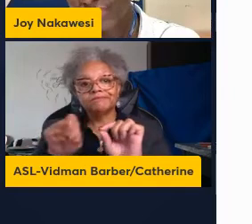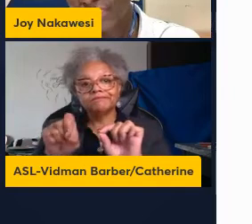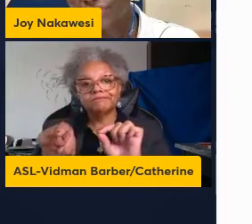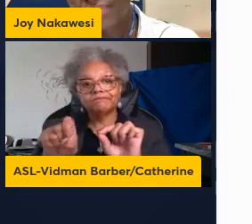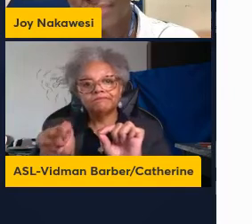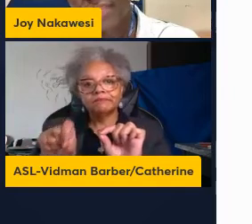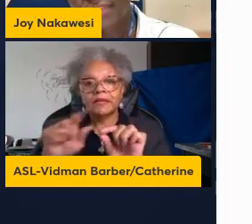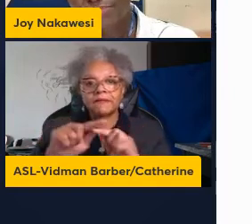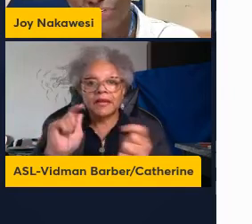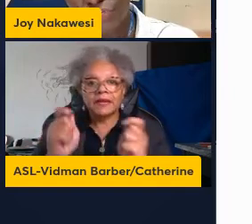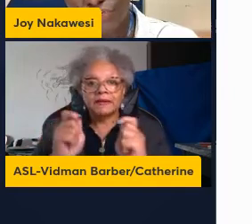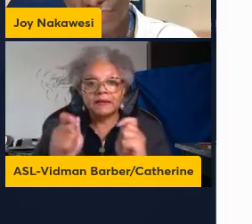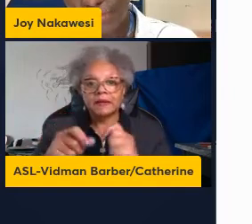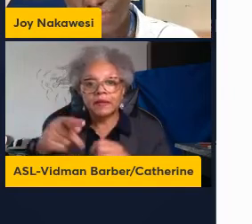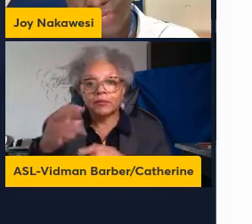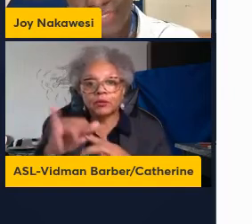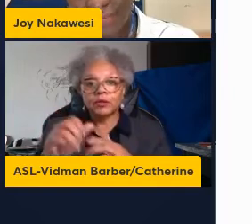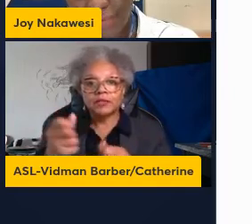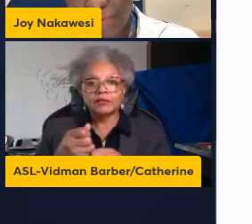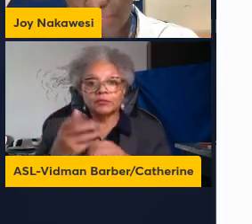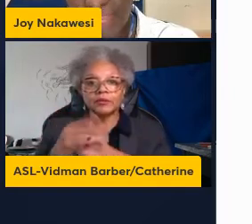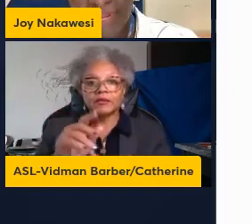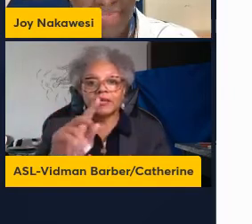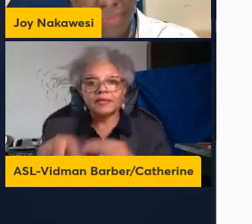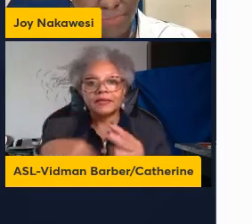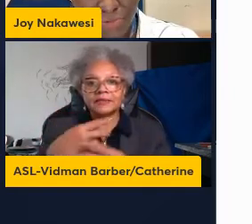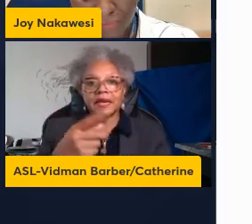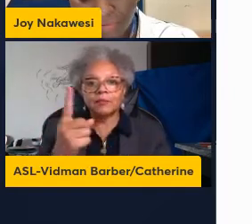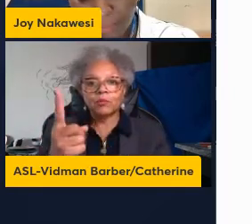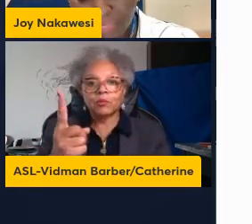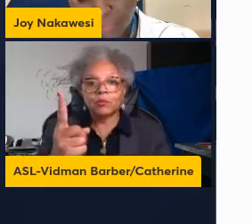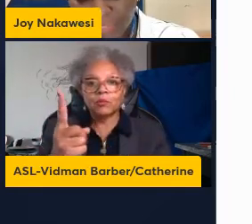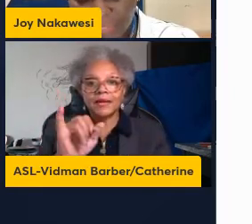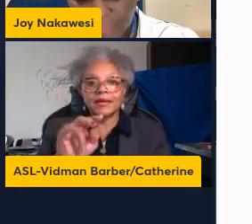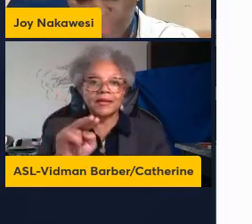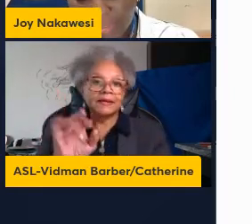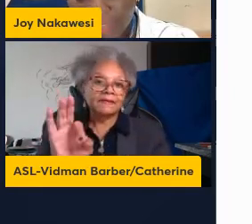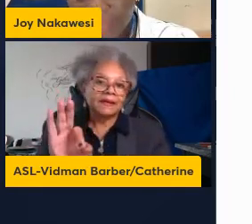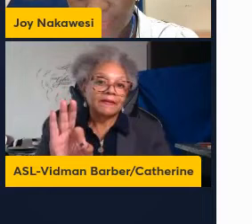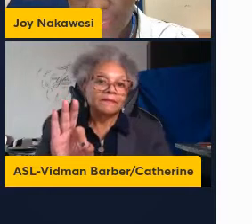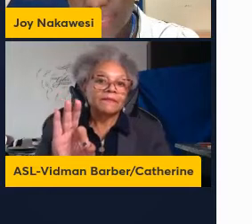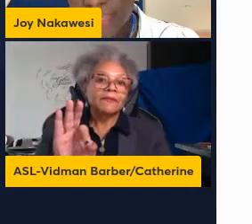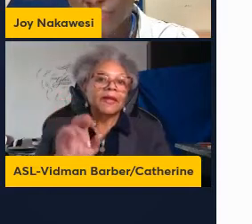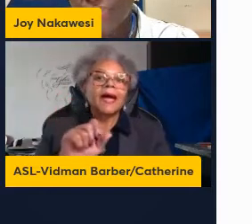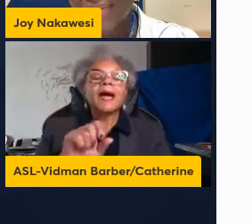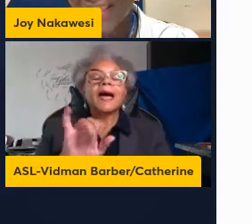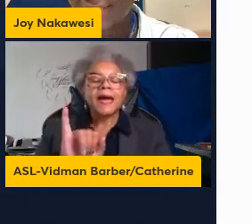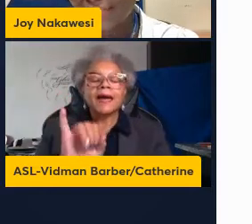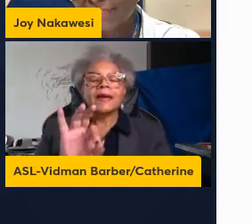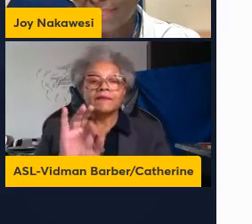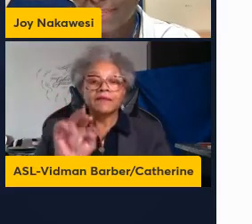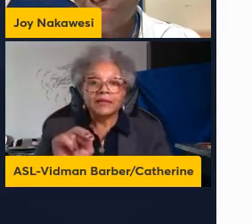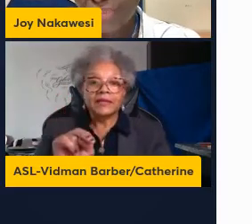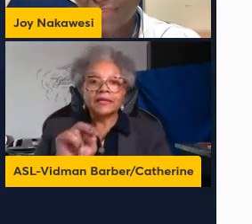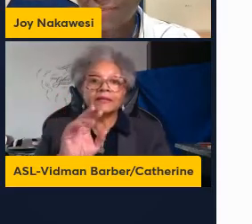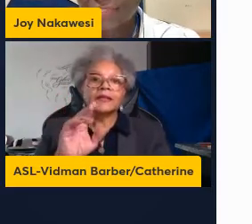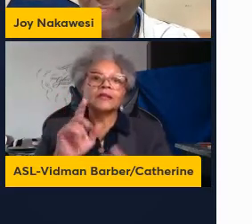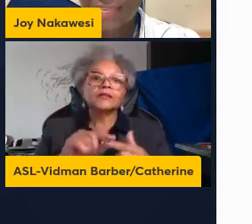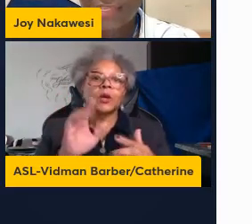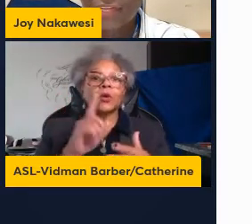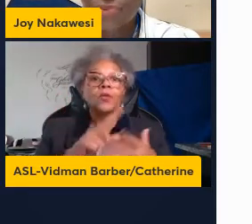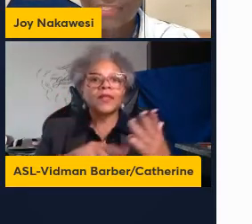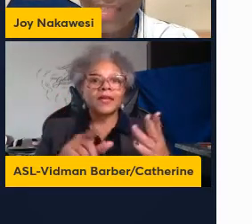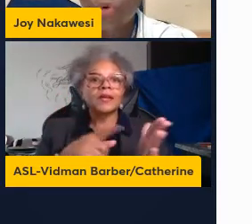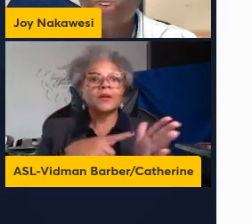proteins induces the expression of type 1 interferons and other flow inflammatory cytokines so the next so thing was